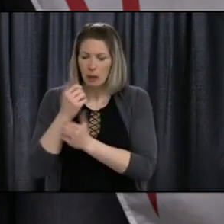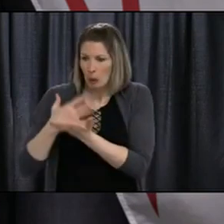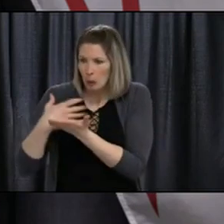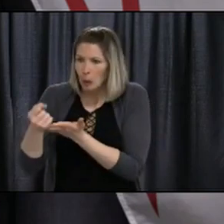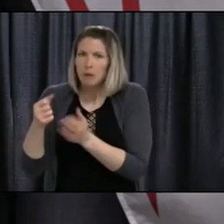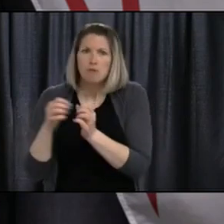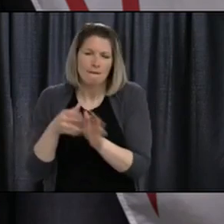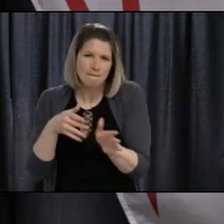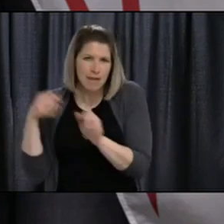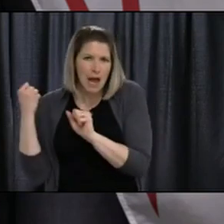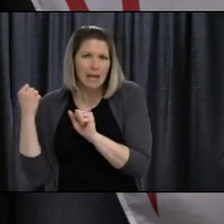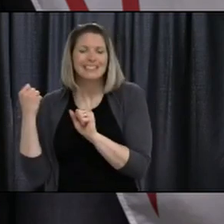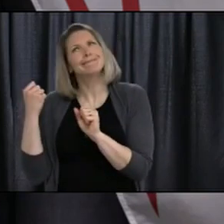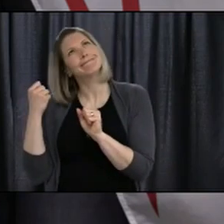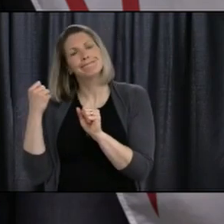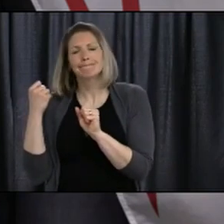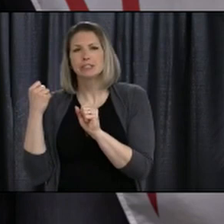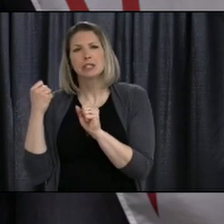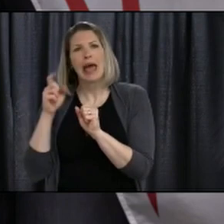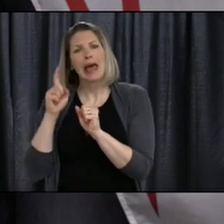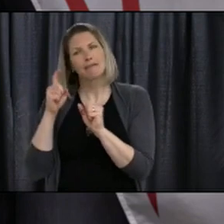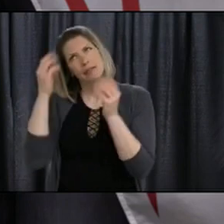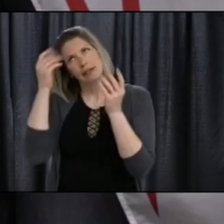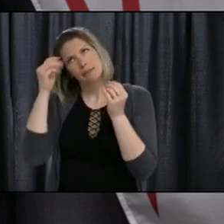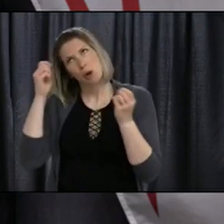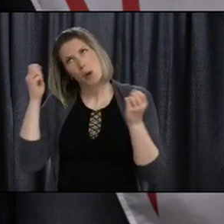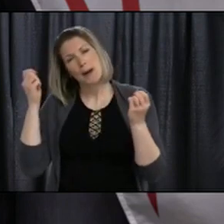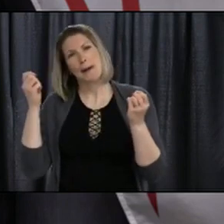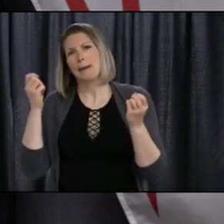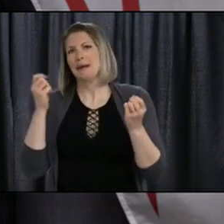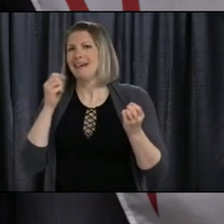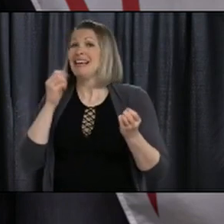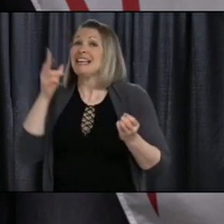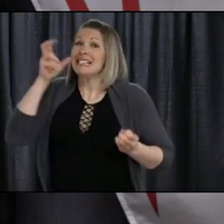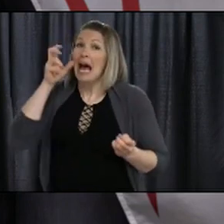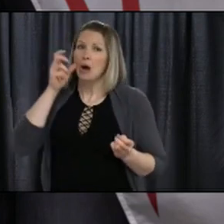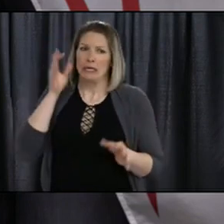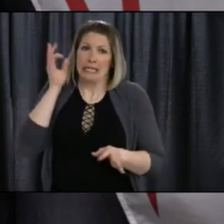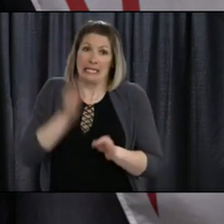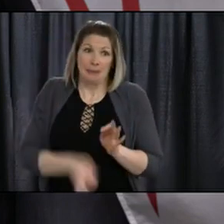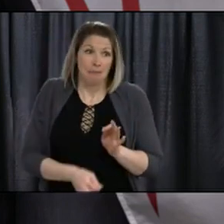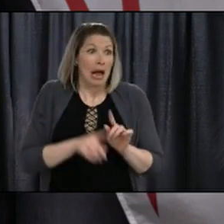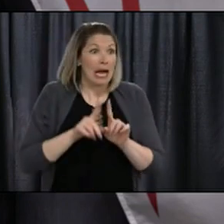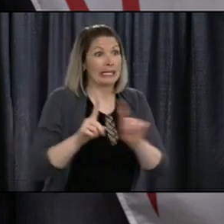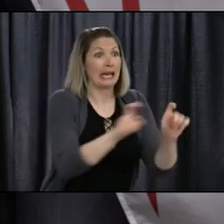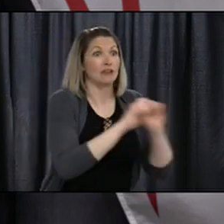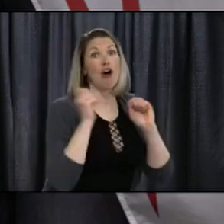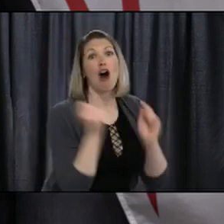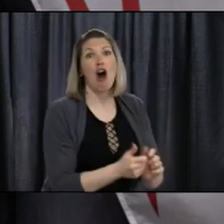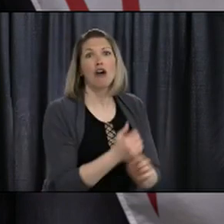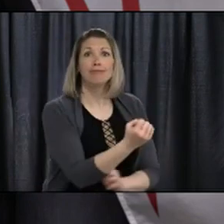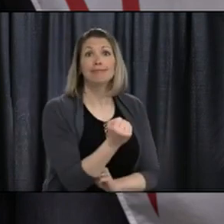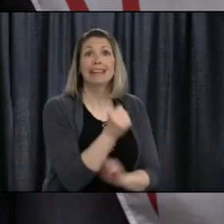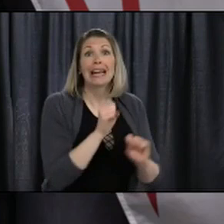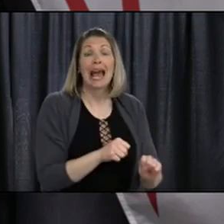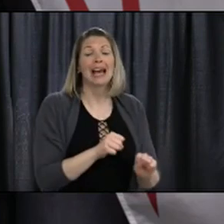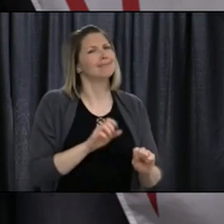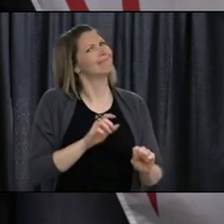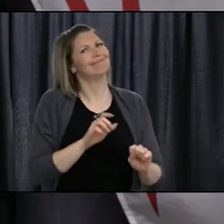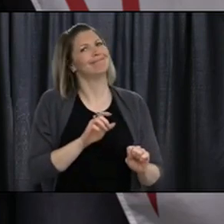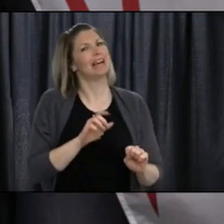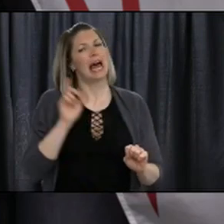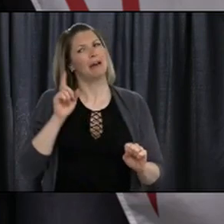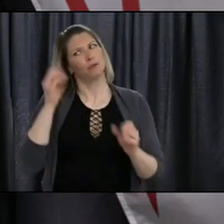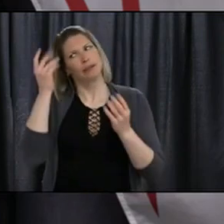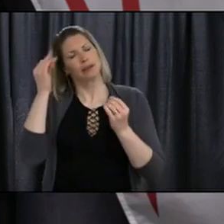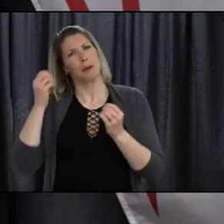consider when you're talking about testing asymptomatic people, so it's not just as simple as doing the test and being able to get the result. There's a lot of